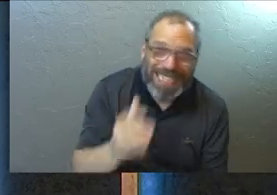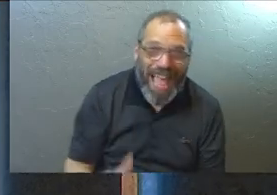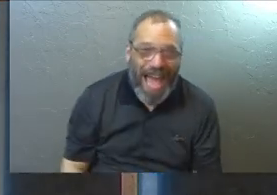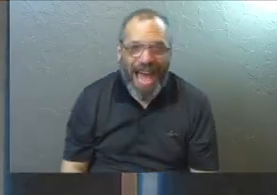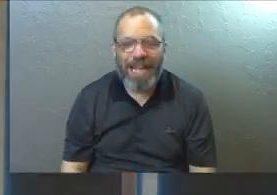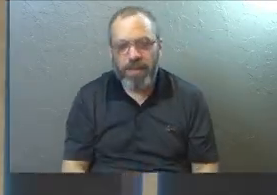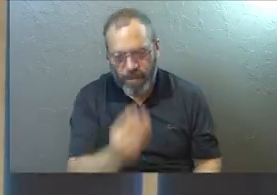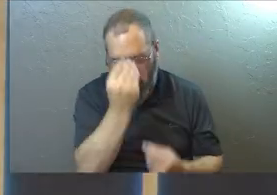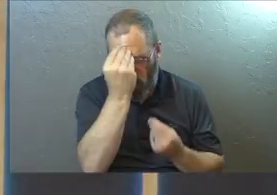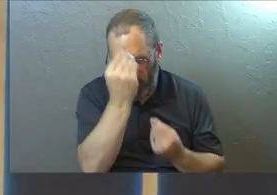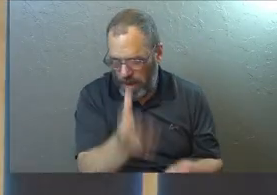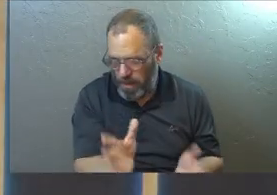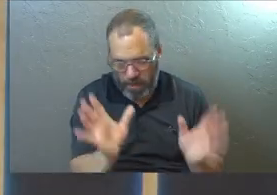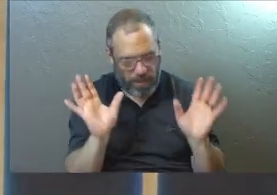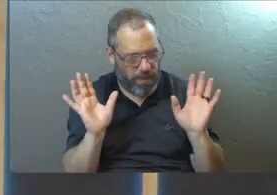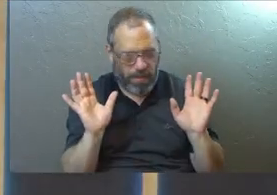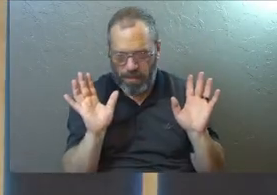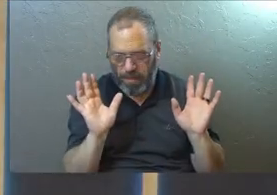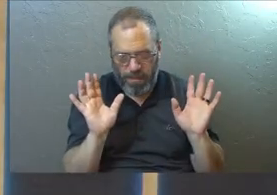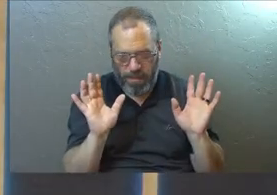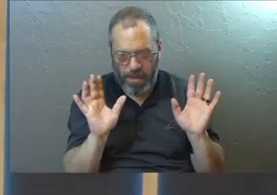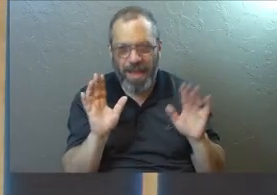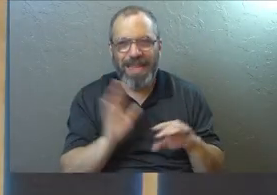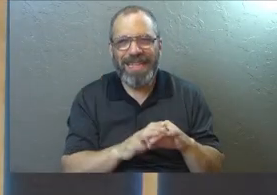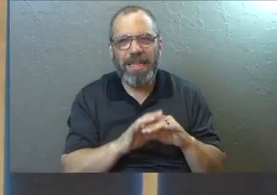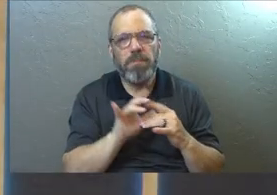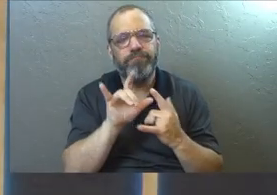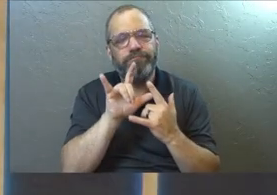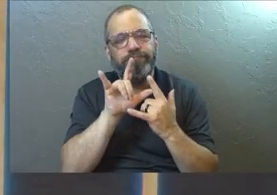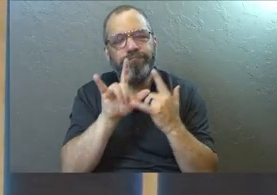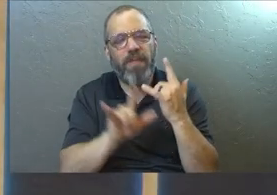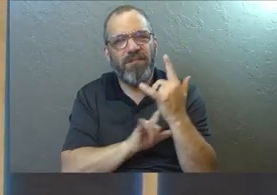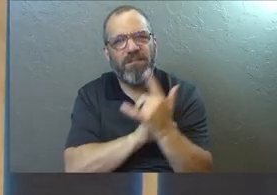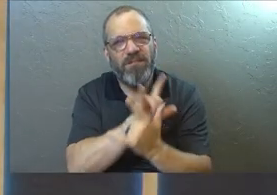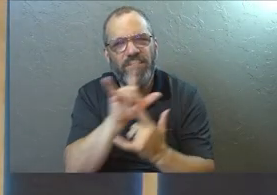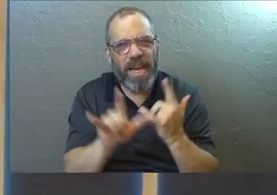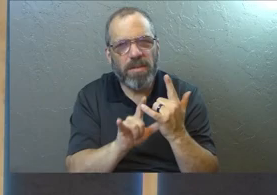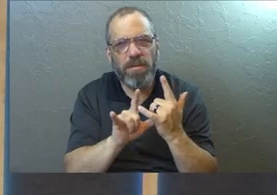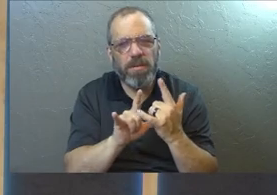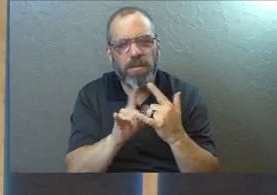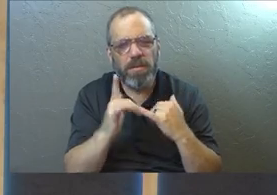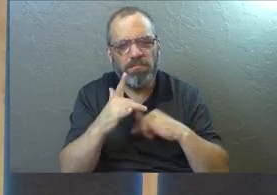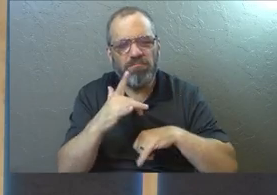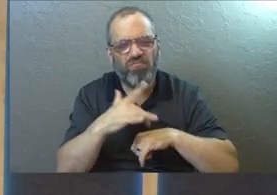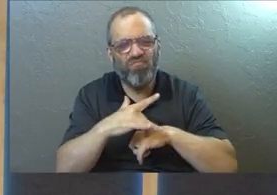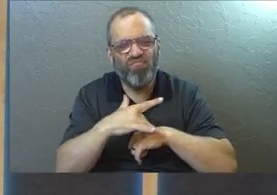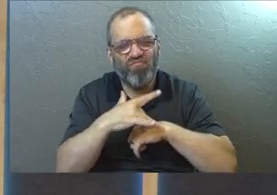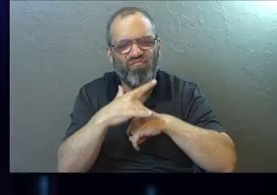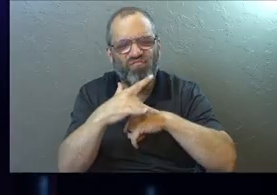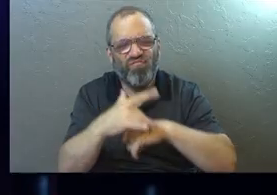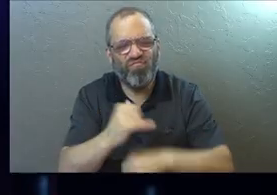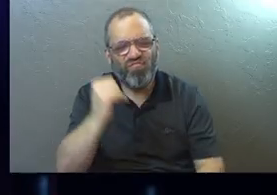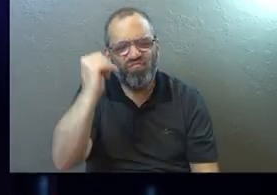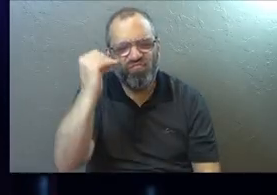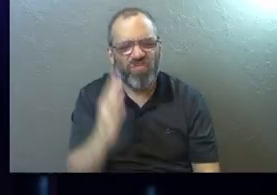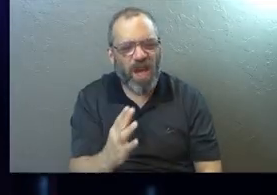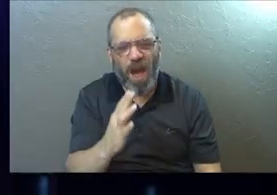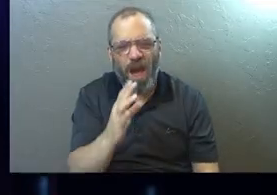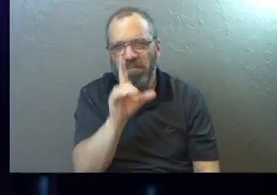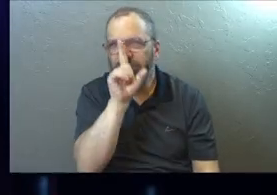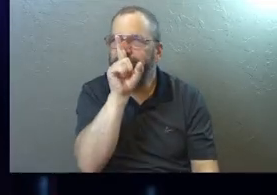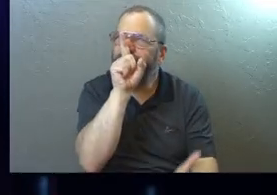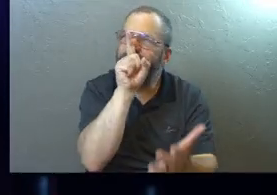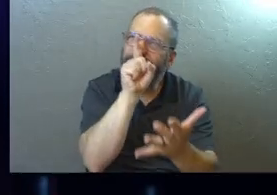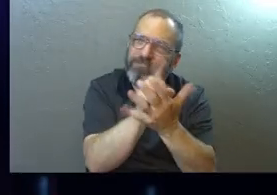just obedience. This is affection. This is being preoccupied with God. Crazy about